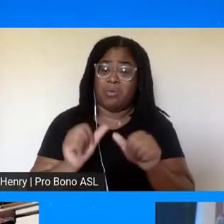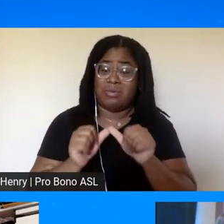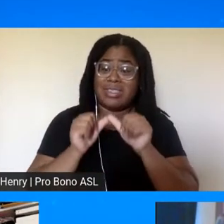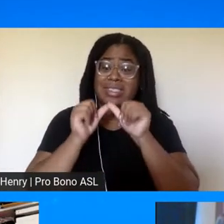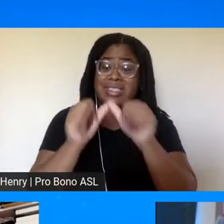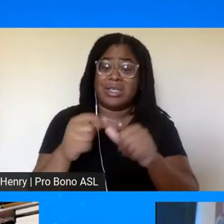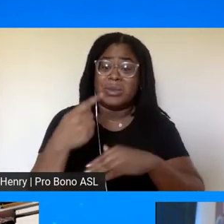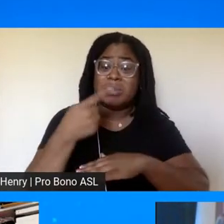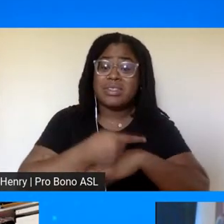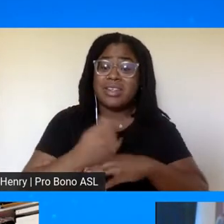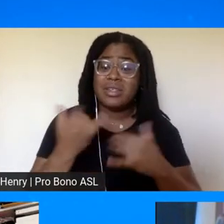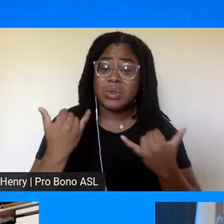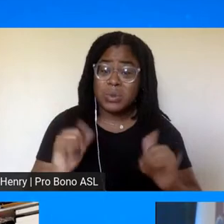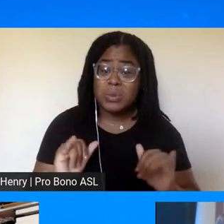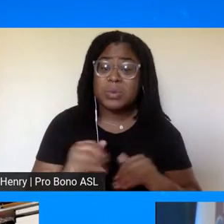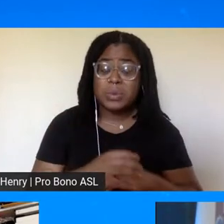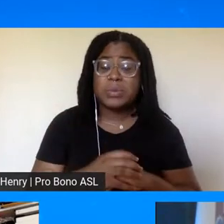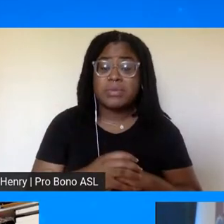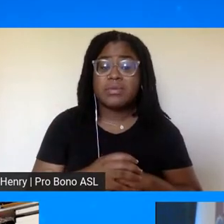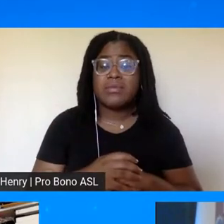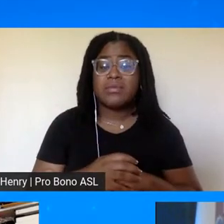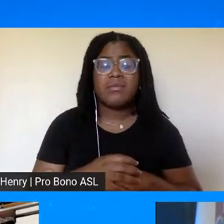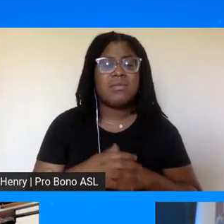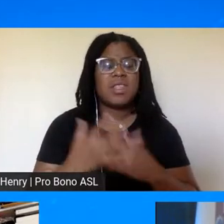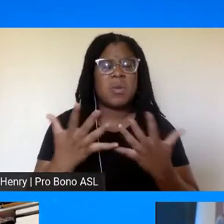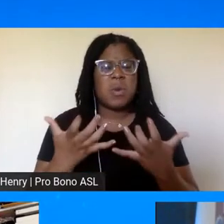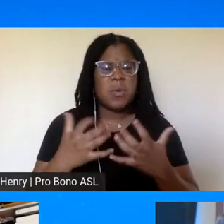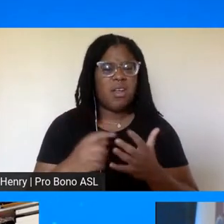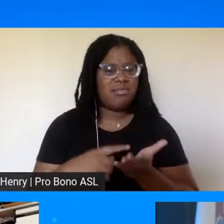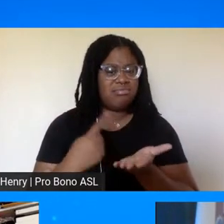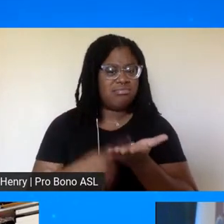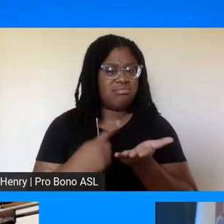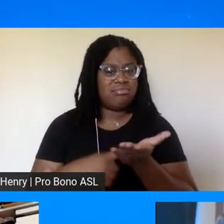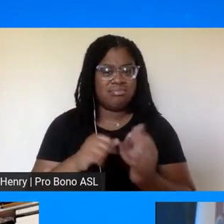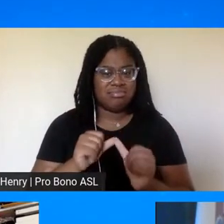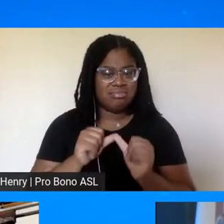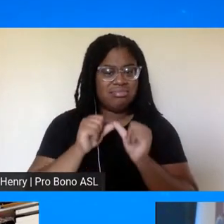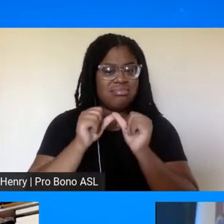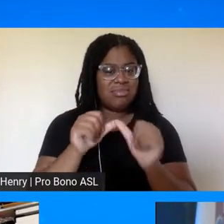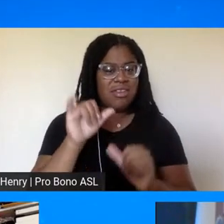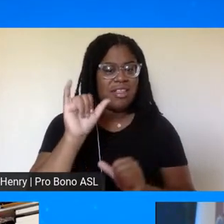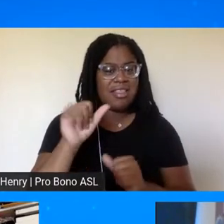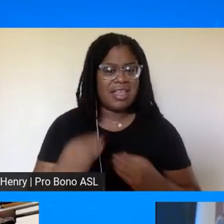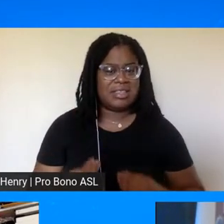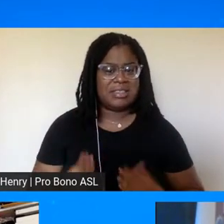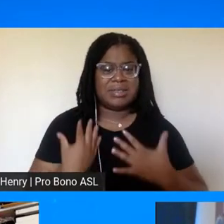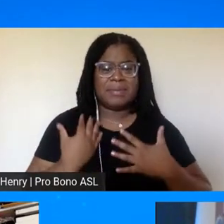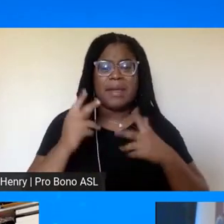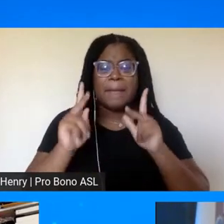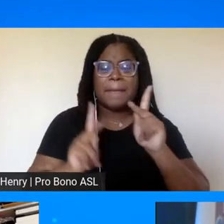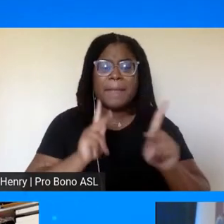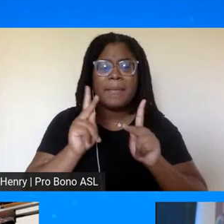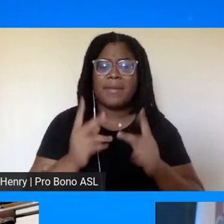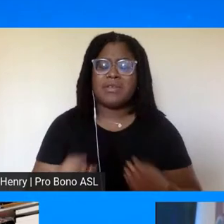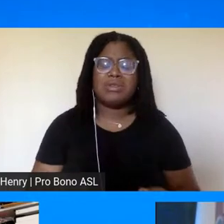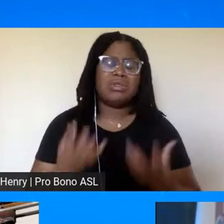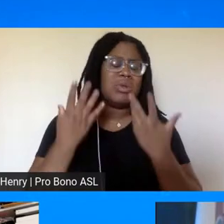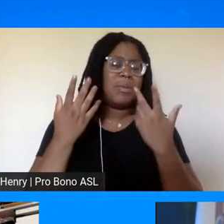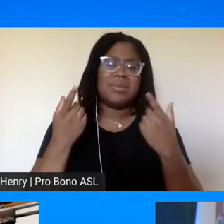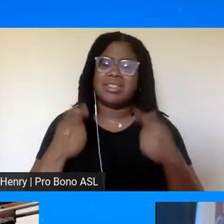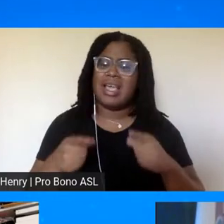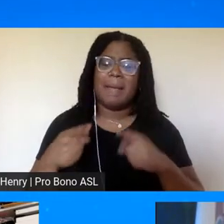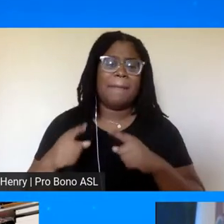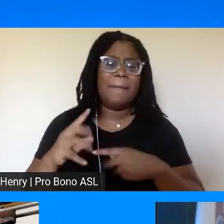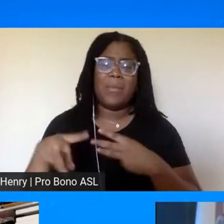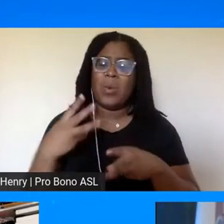today as well so we just want to continue that and to inspire people there's so much happening in the world